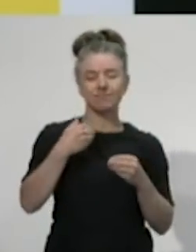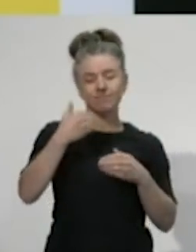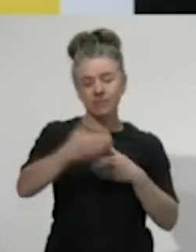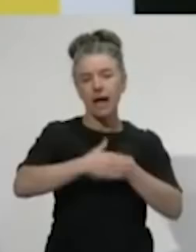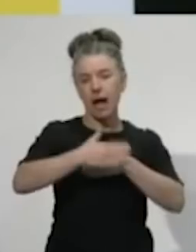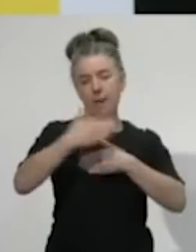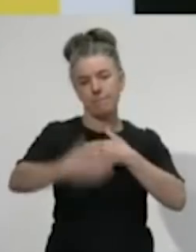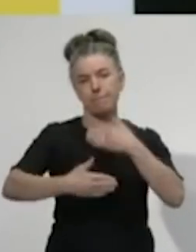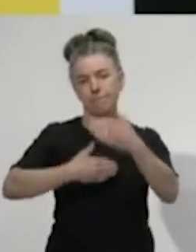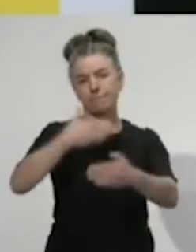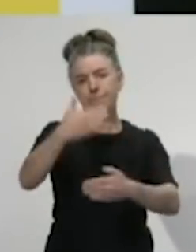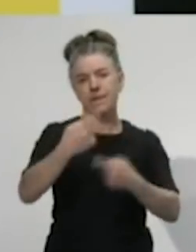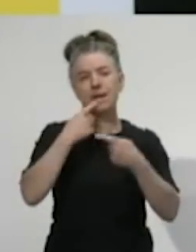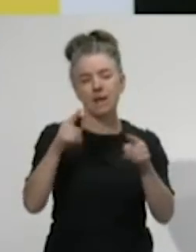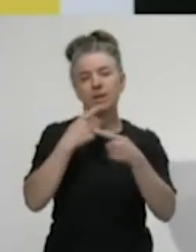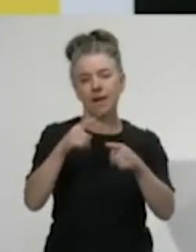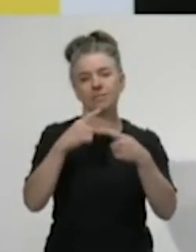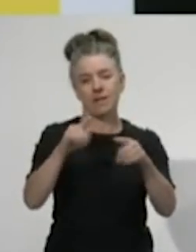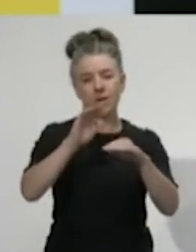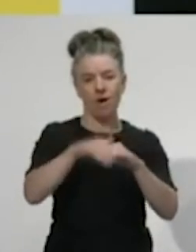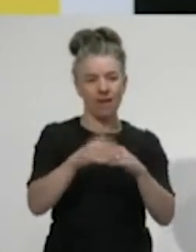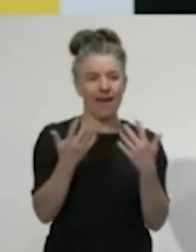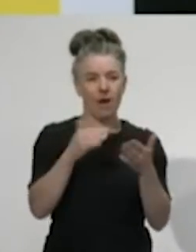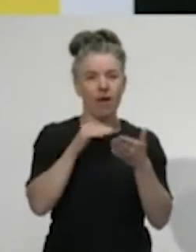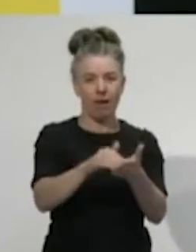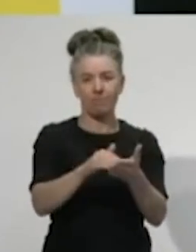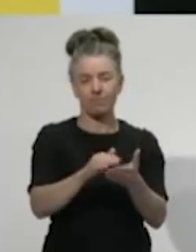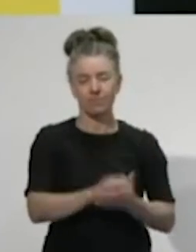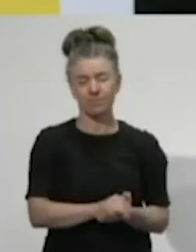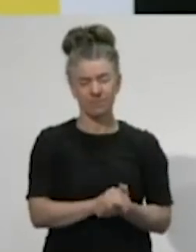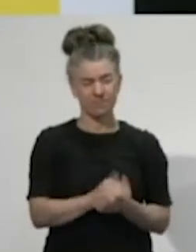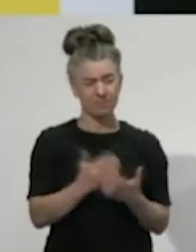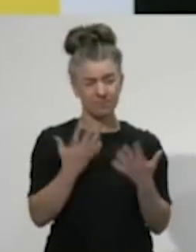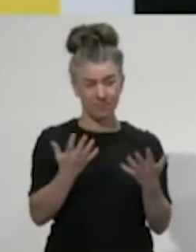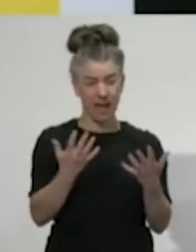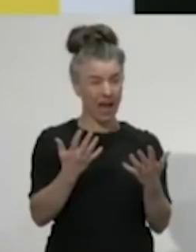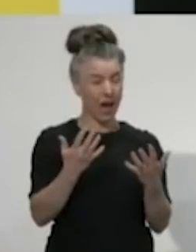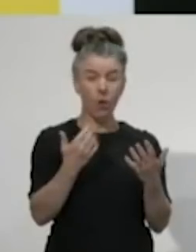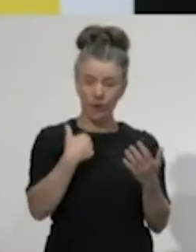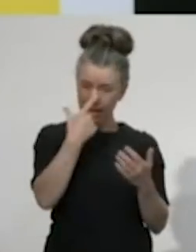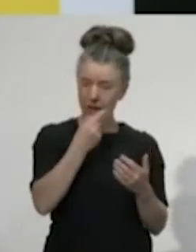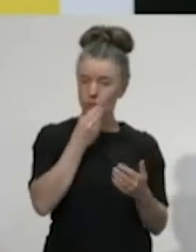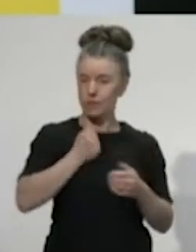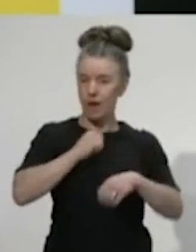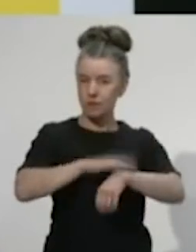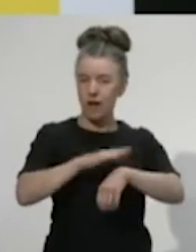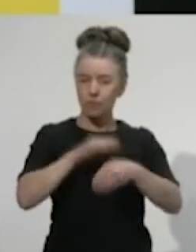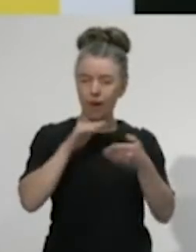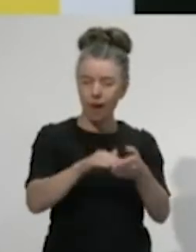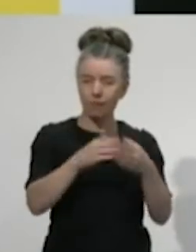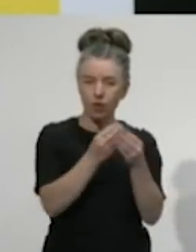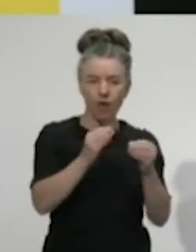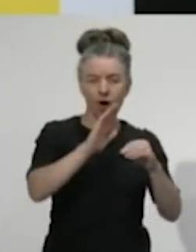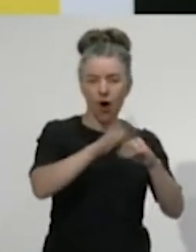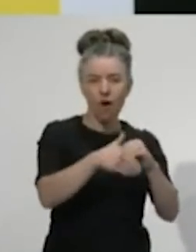sake, but in a way that acknowledges we have challenges to our environment, to our well-being, that we can also use this time to help resolve.